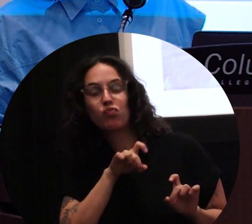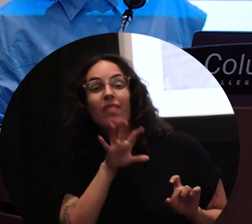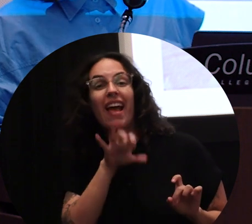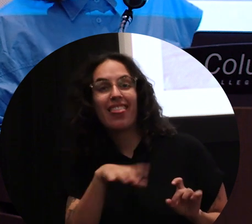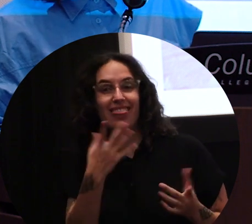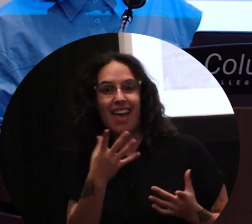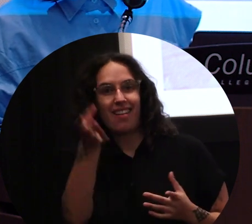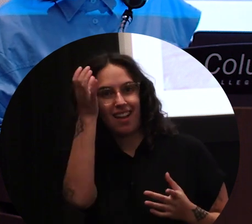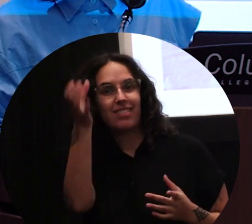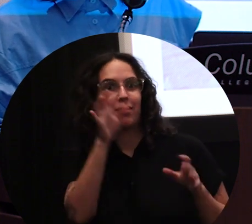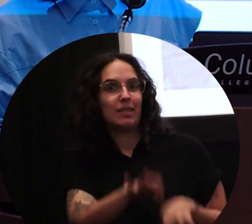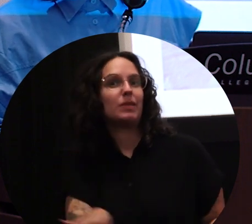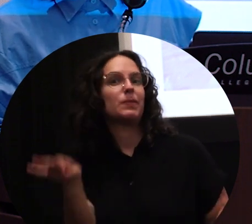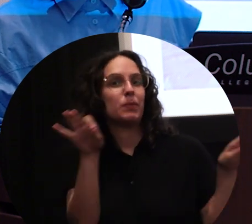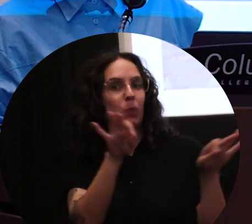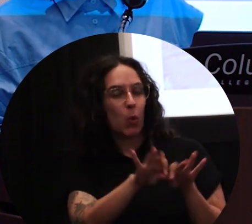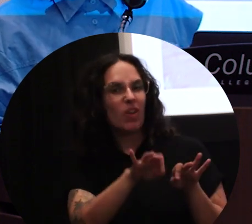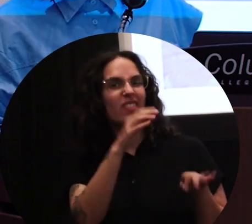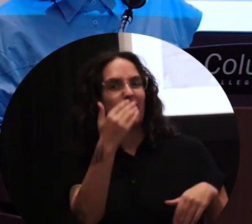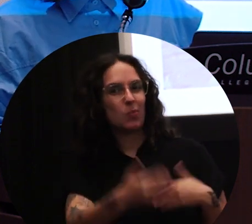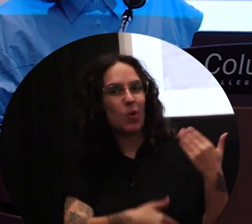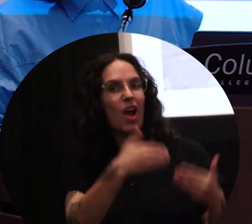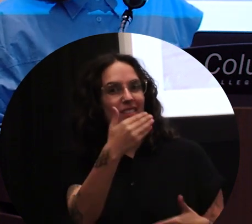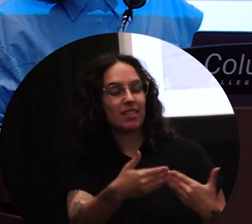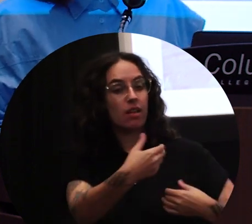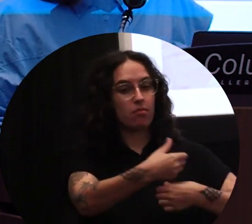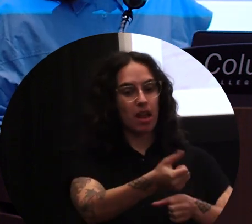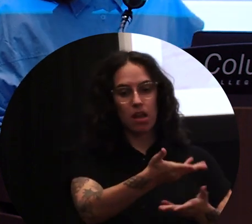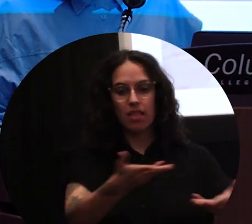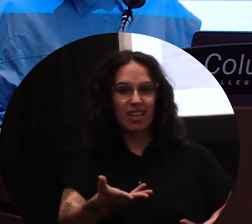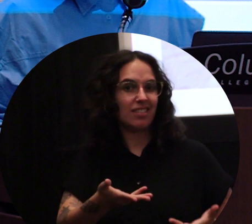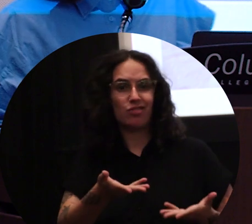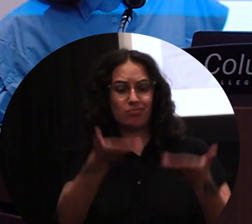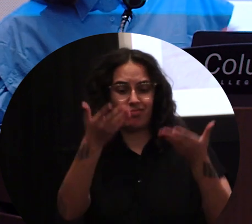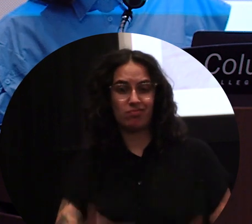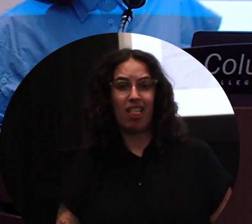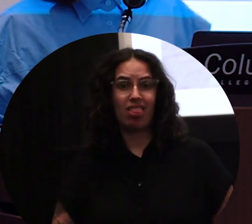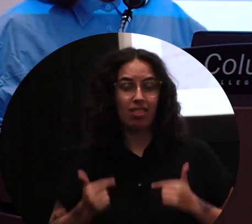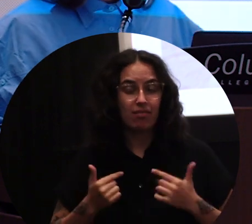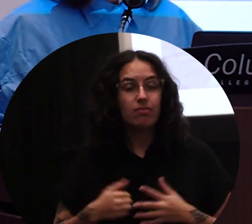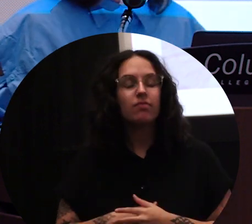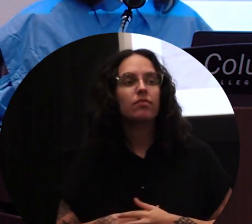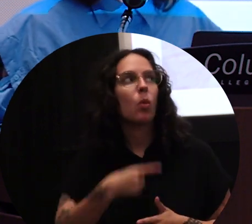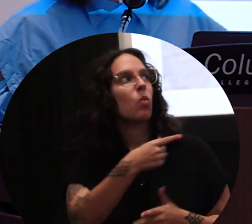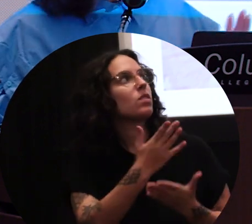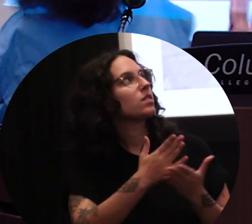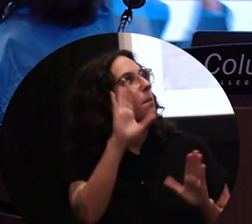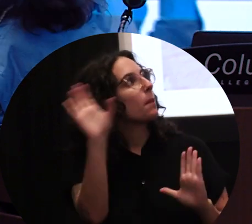really important in the process of making and of just also being. These are some images that are in the book.